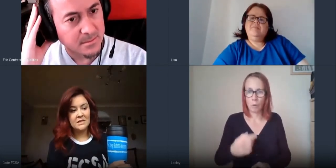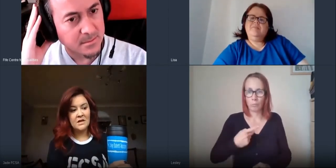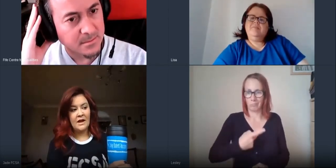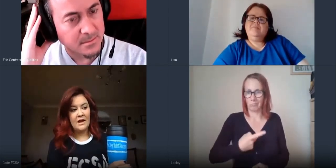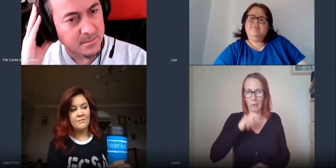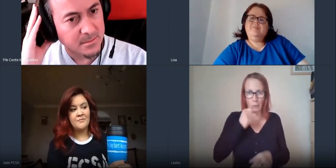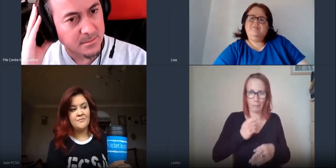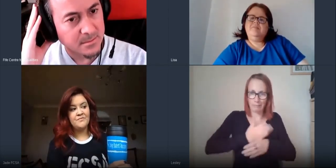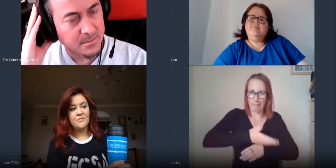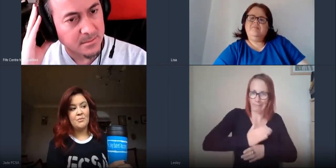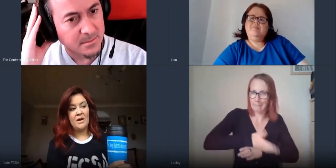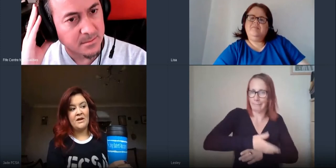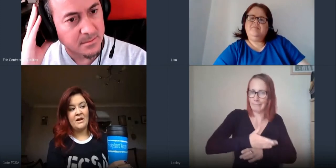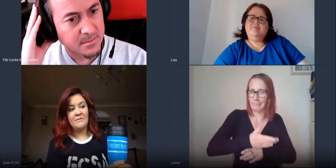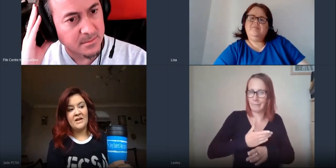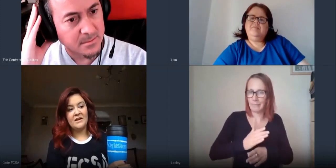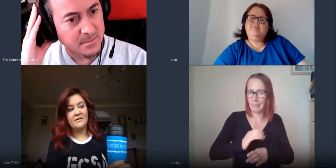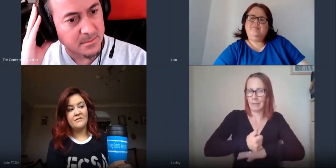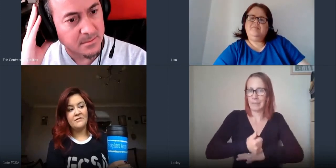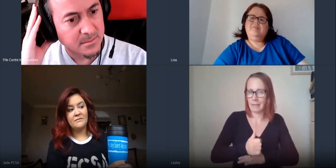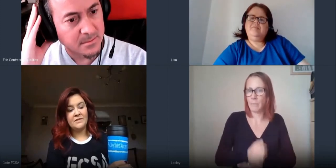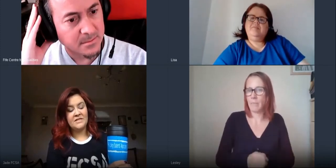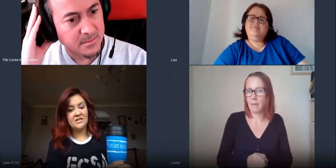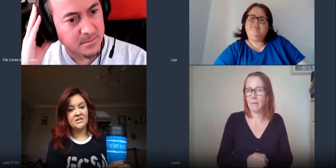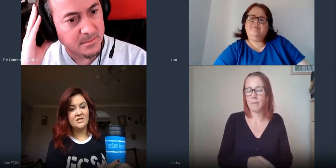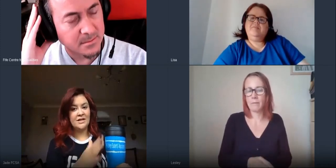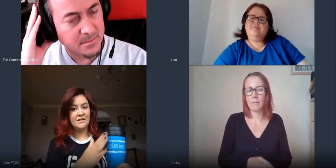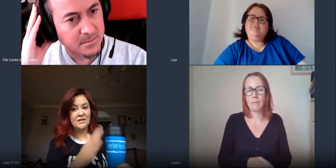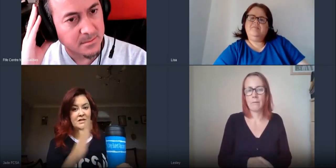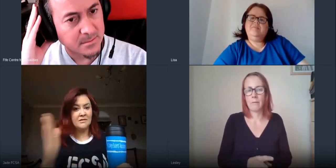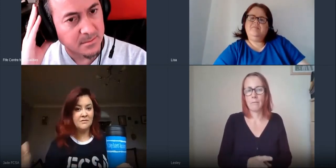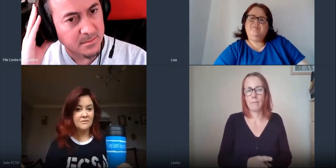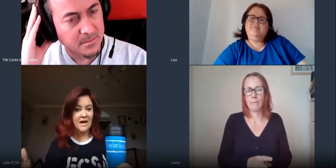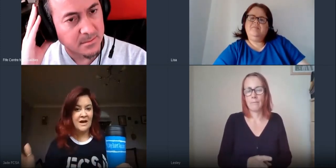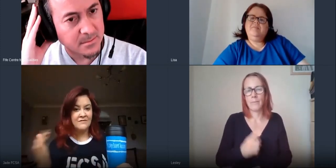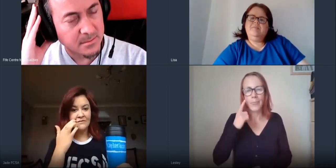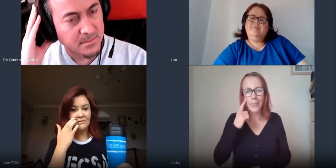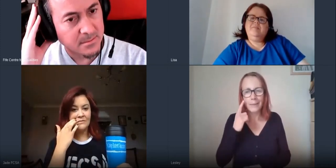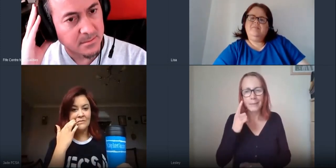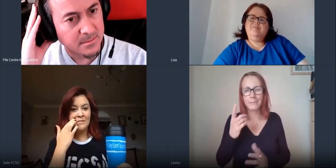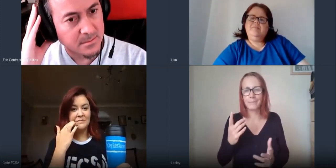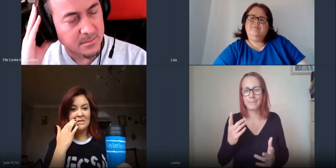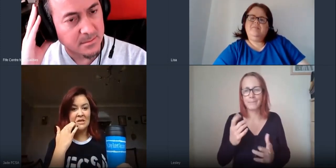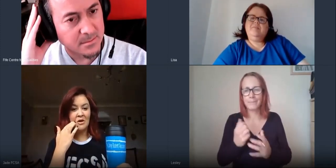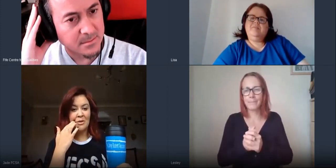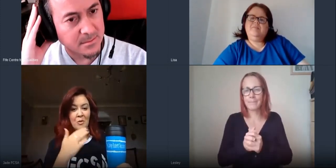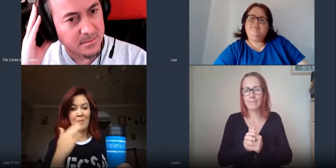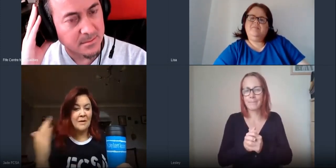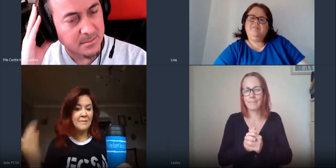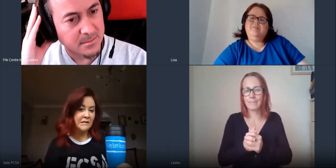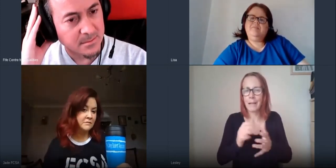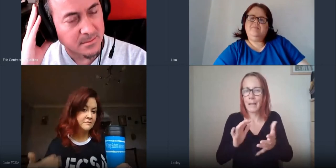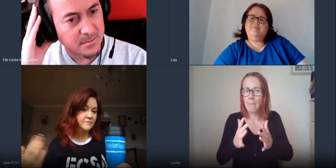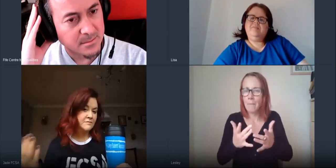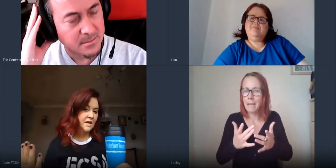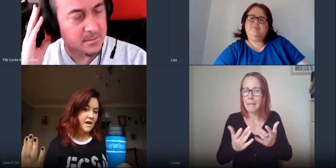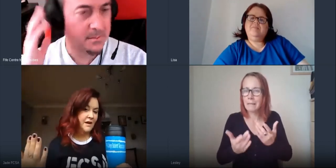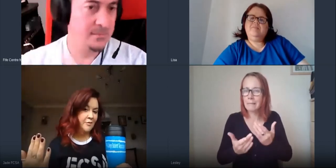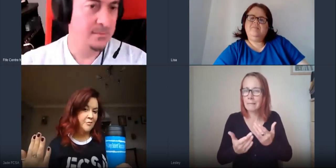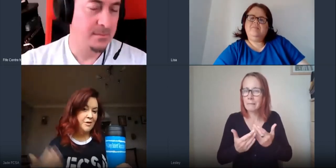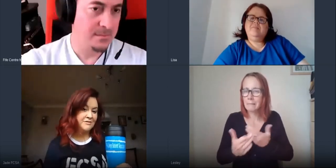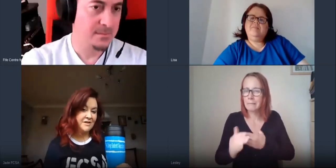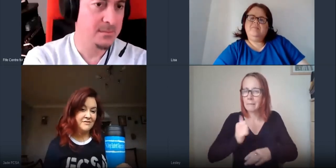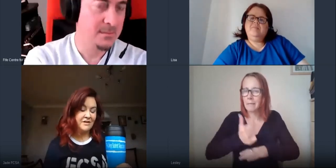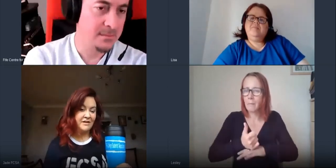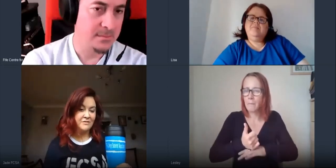um but i'm thinking of potentially trying to have maybe something a little bit more permanent um